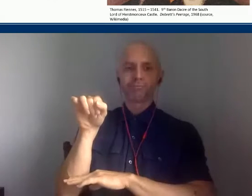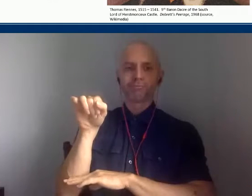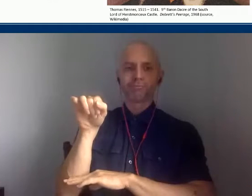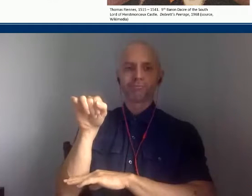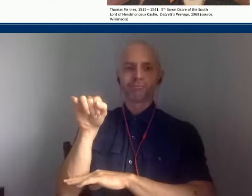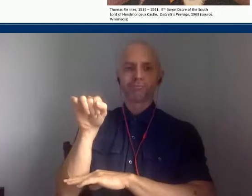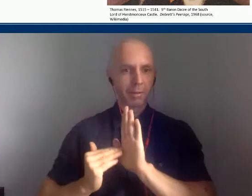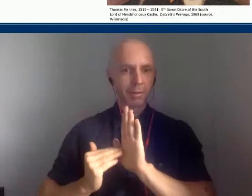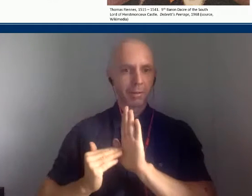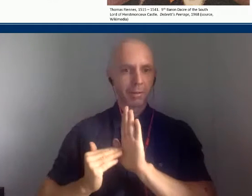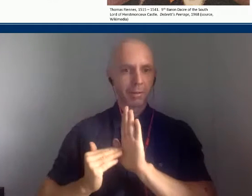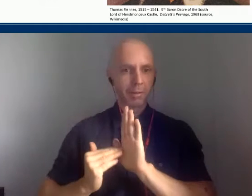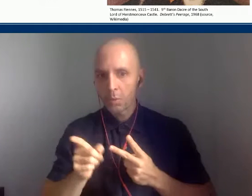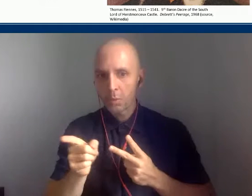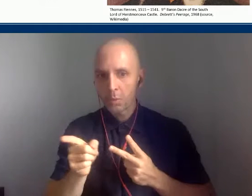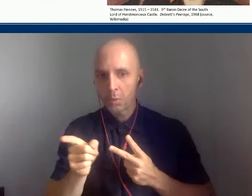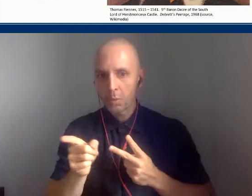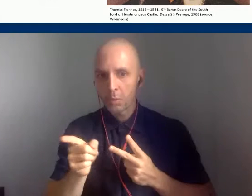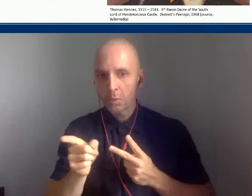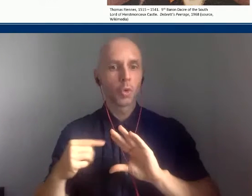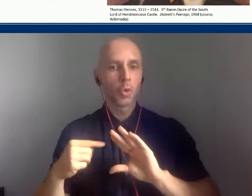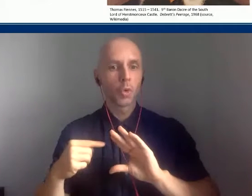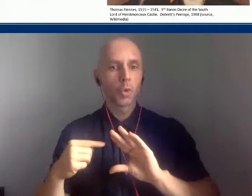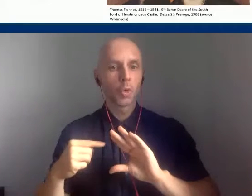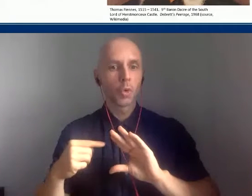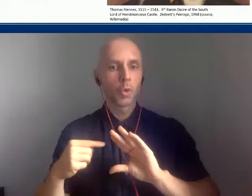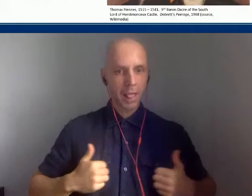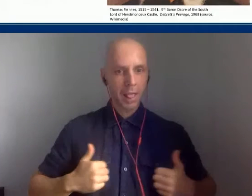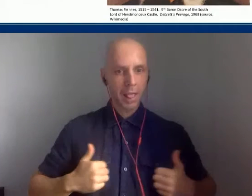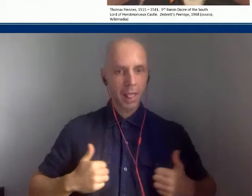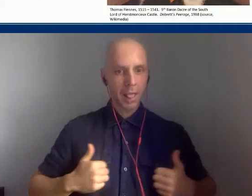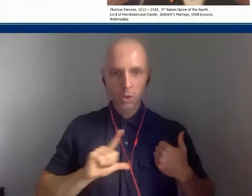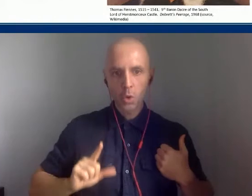might have had stories commissioned telling what their lives involved.